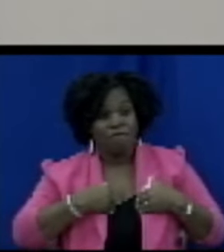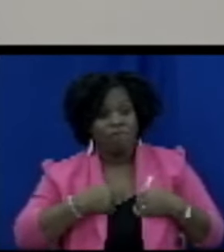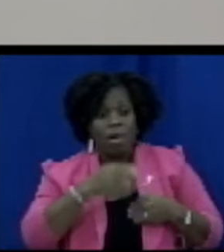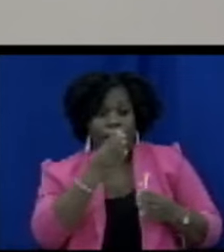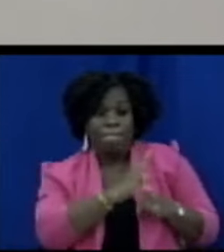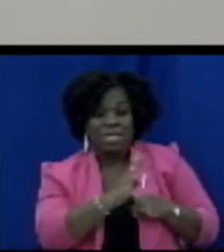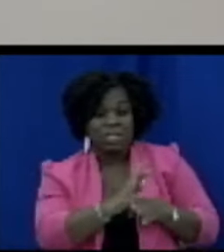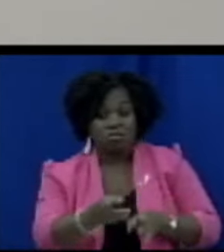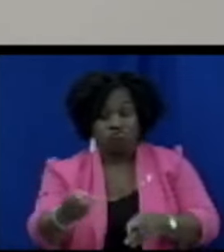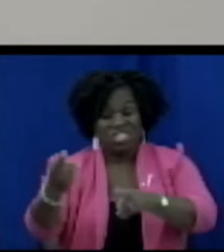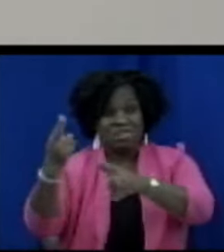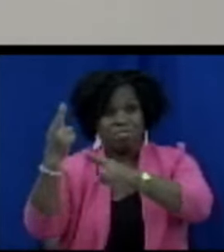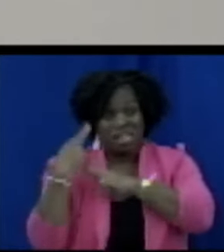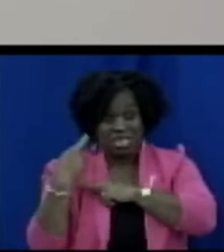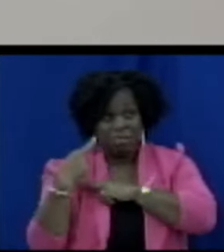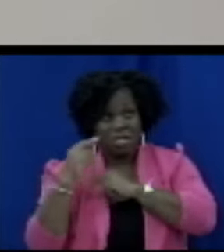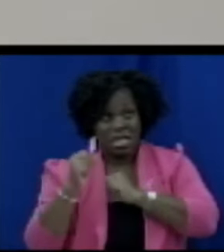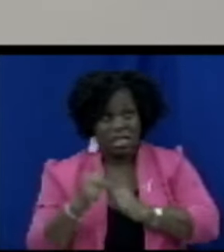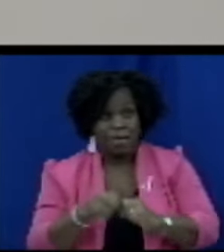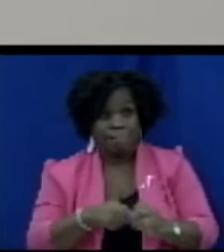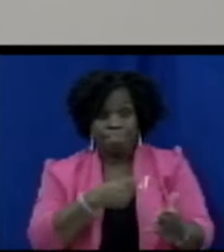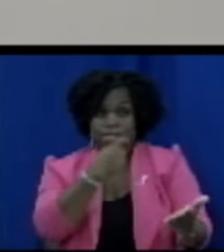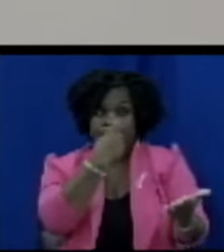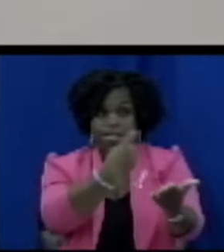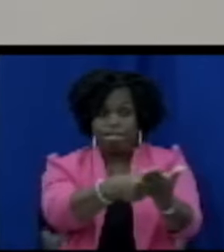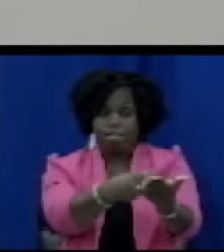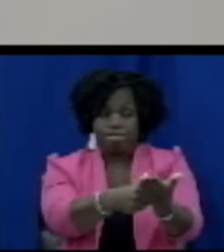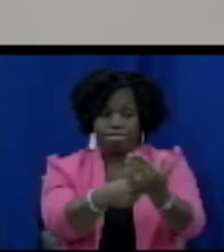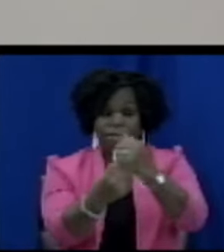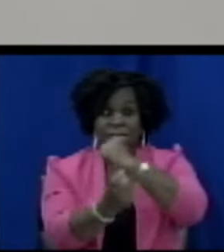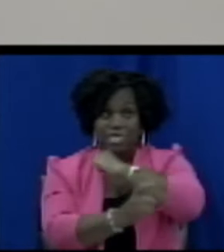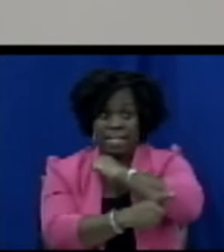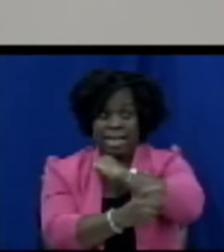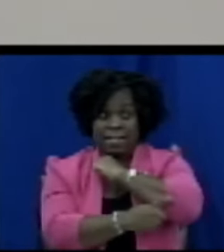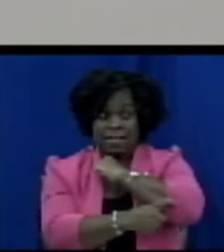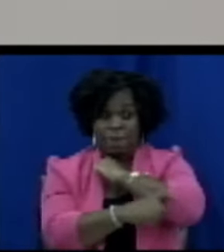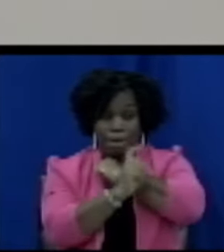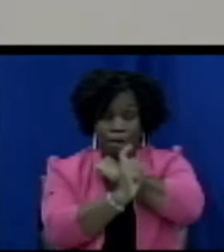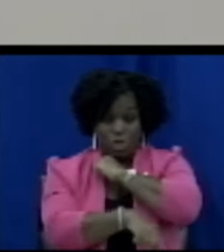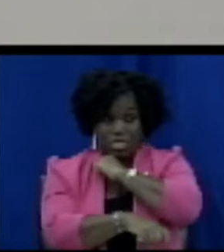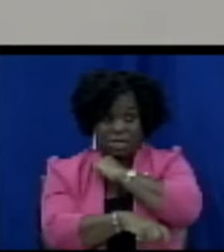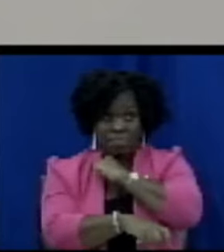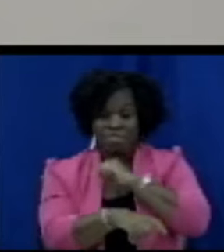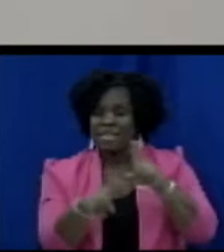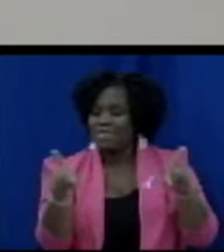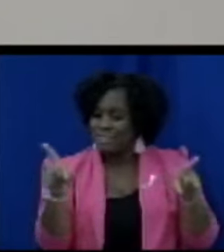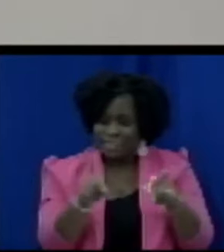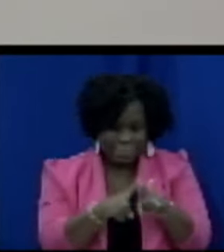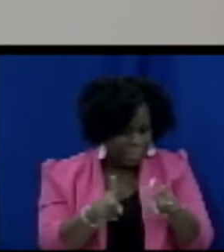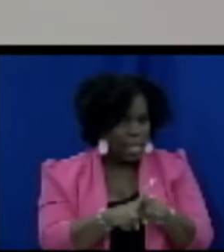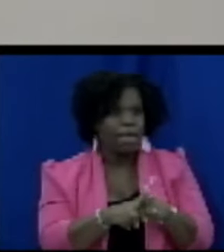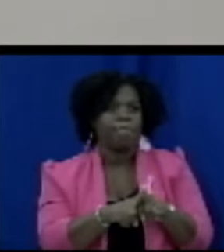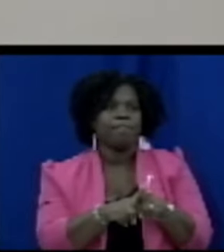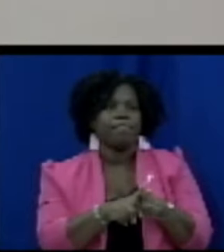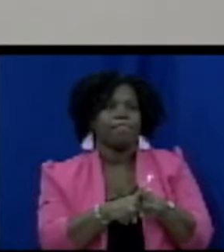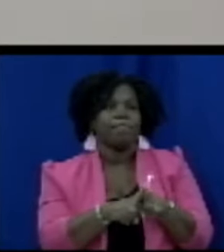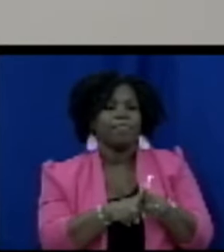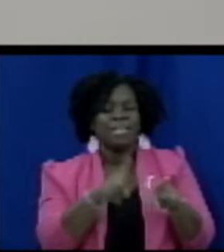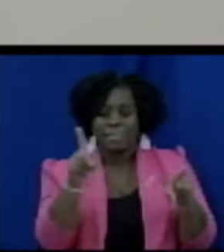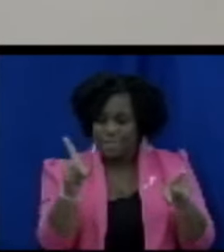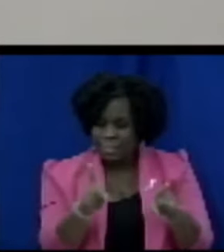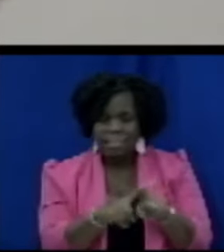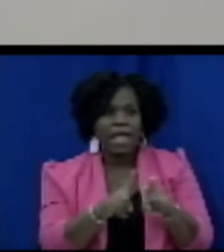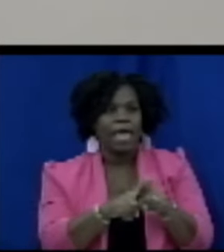businesses for anything that is considered unscrupulous then at least board members should also be held to the same